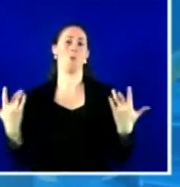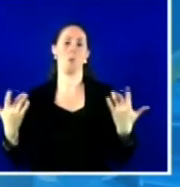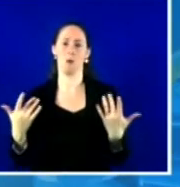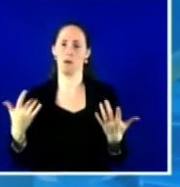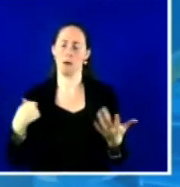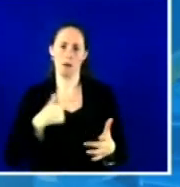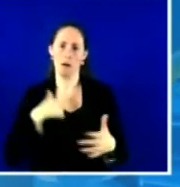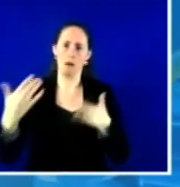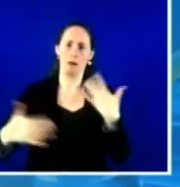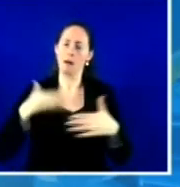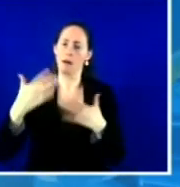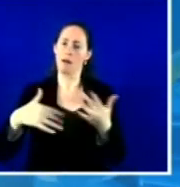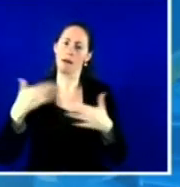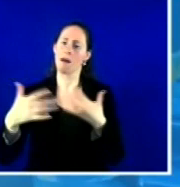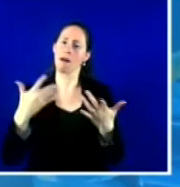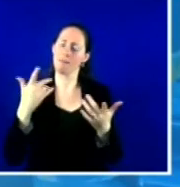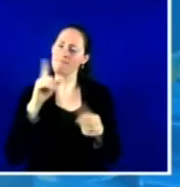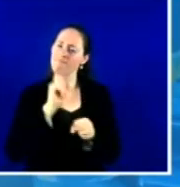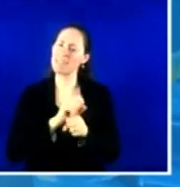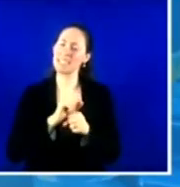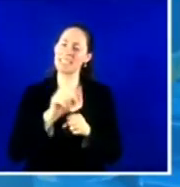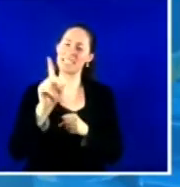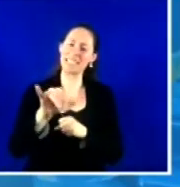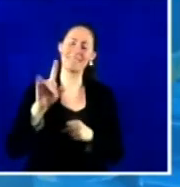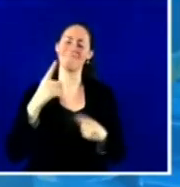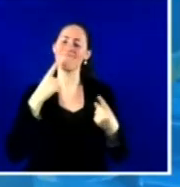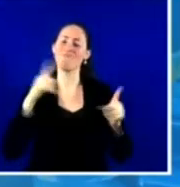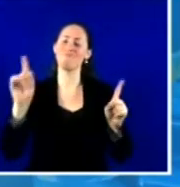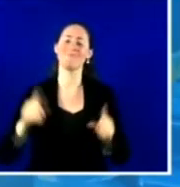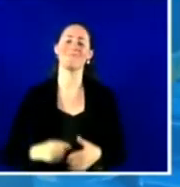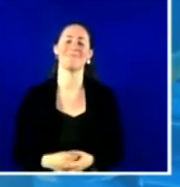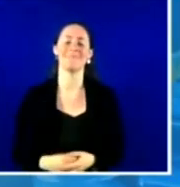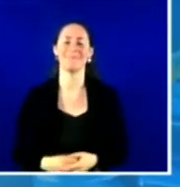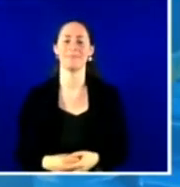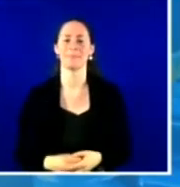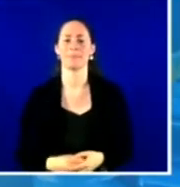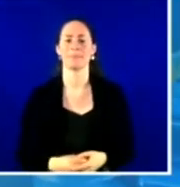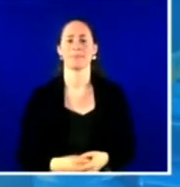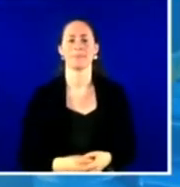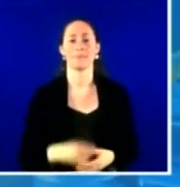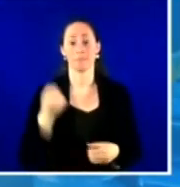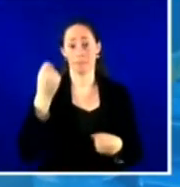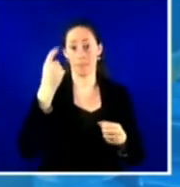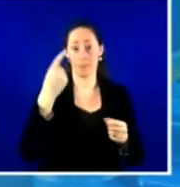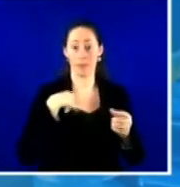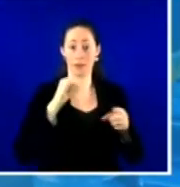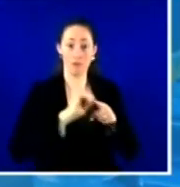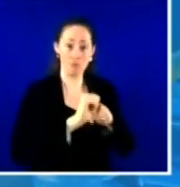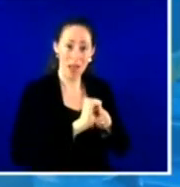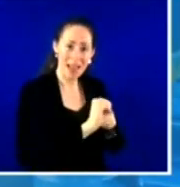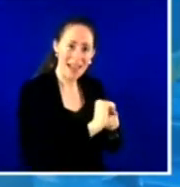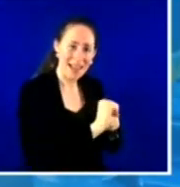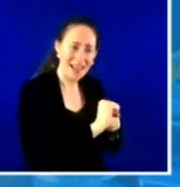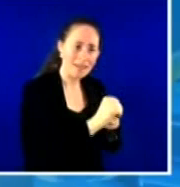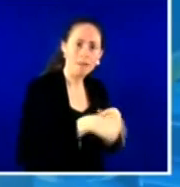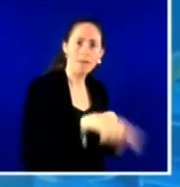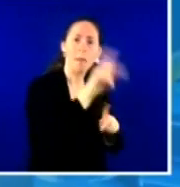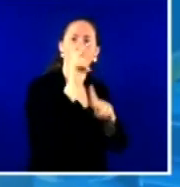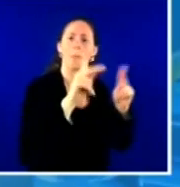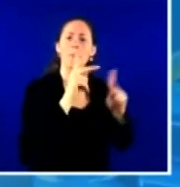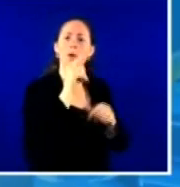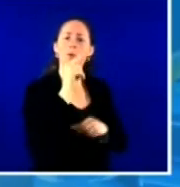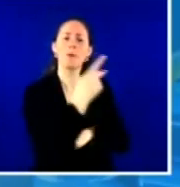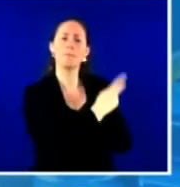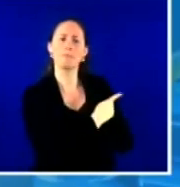while we were doing that, we're also training and preparing our outpatient locations to take on that